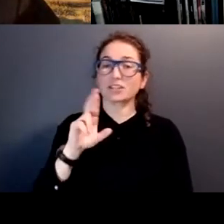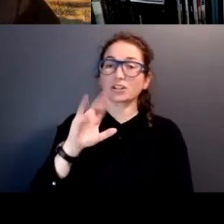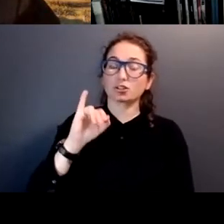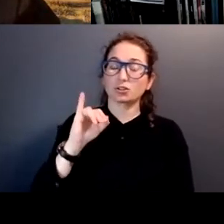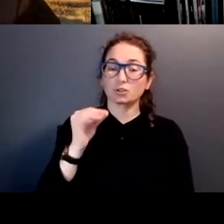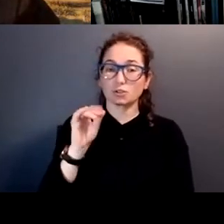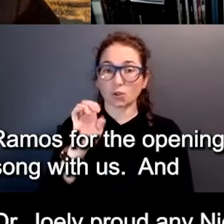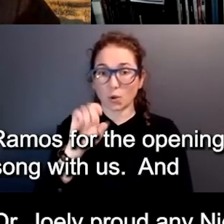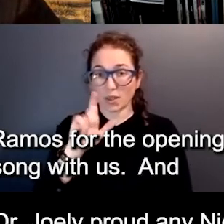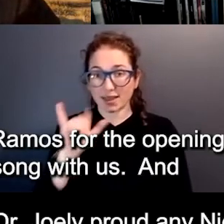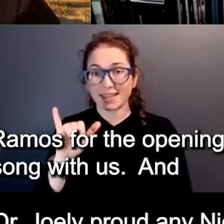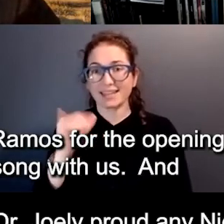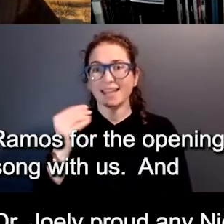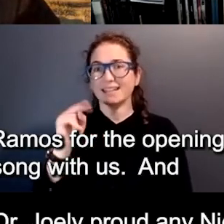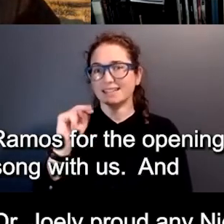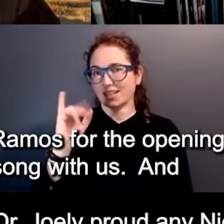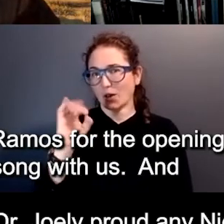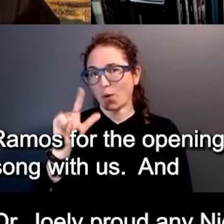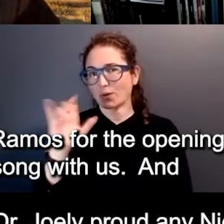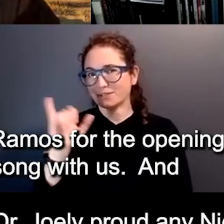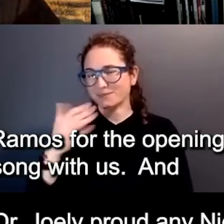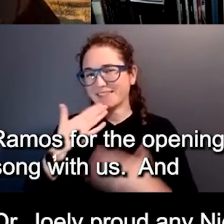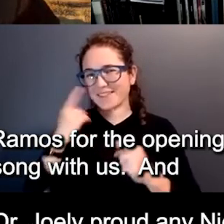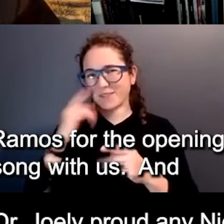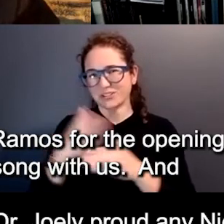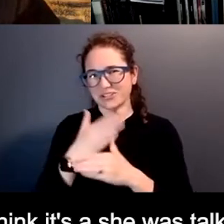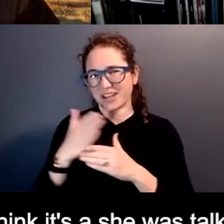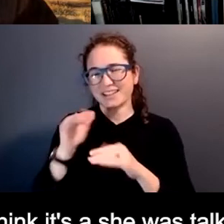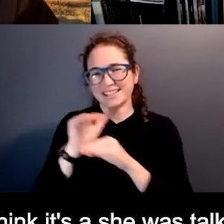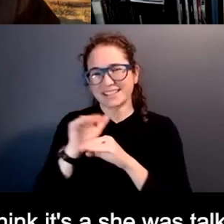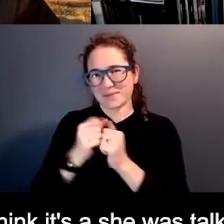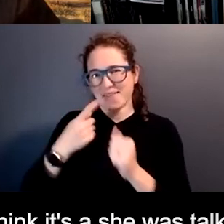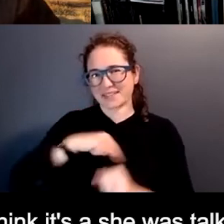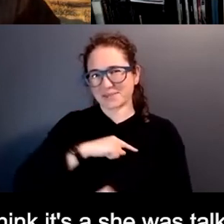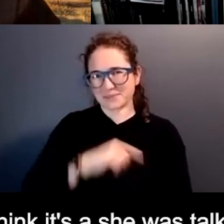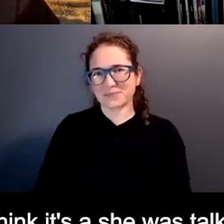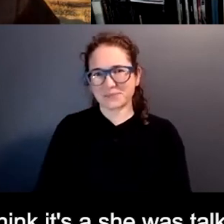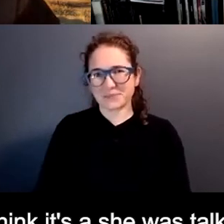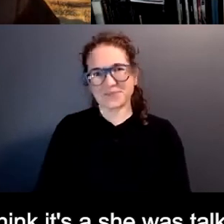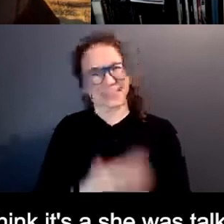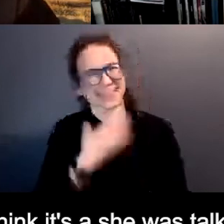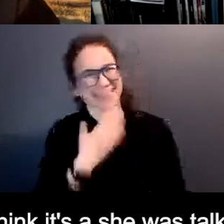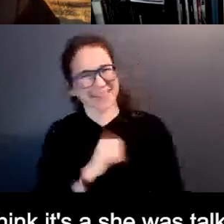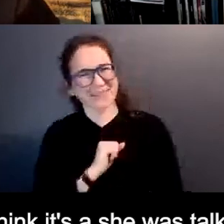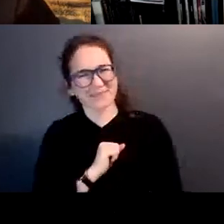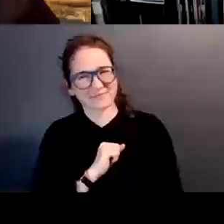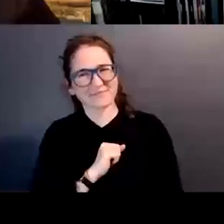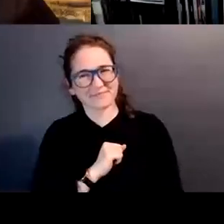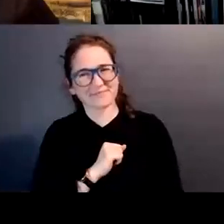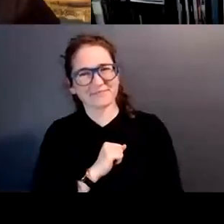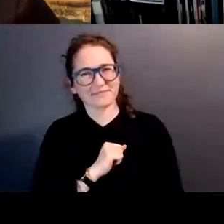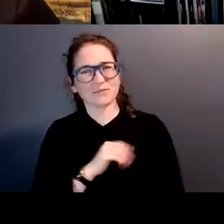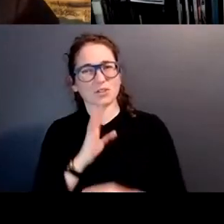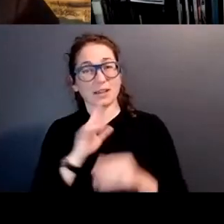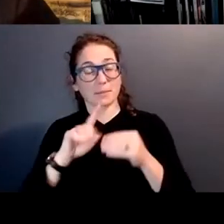Nicole Lim. Thank you all so much for sharing this evening with us. Thank you. I think it's a, she was talking